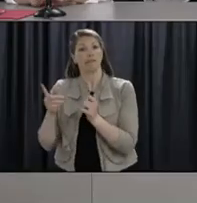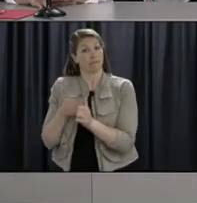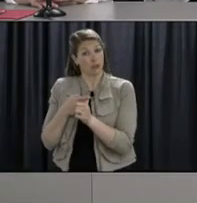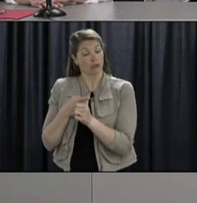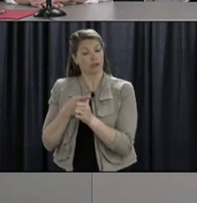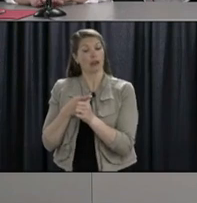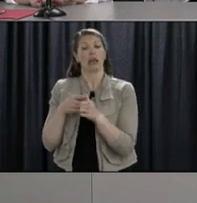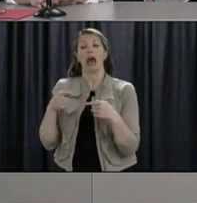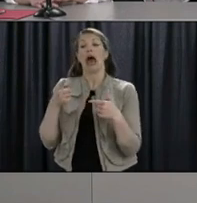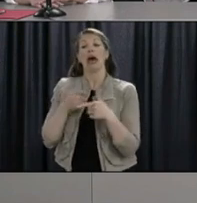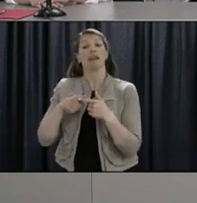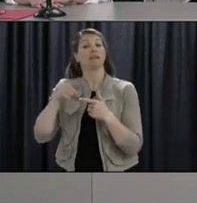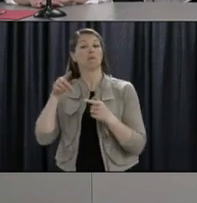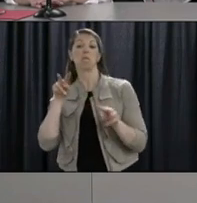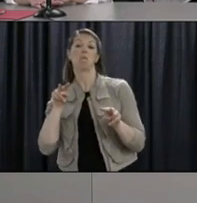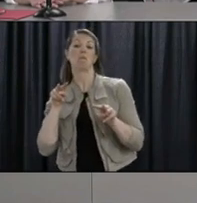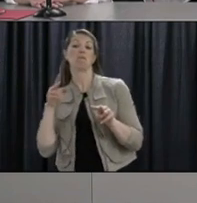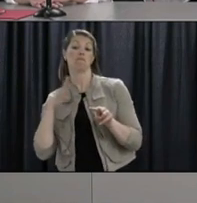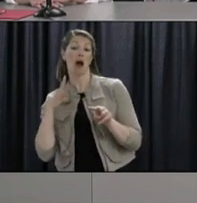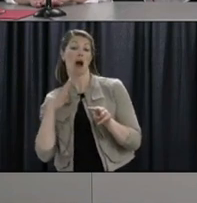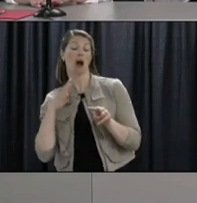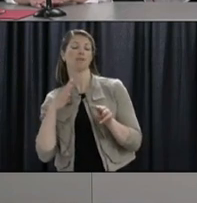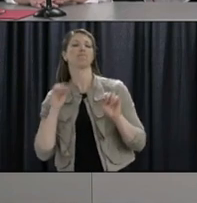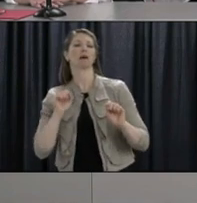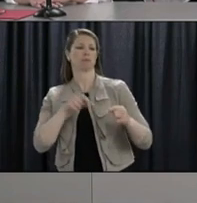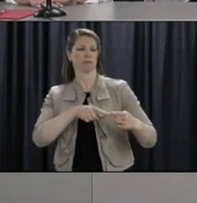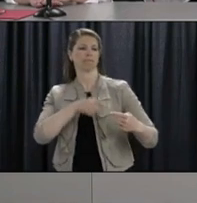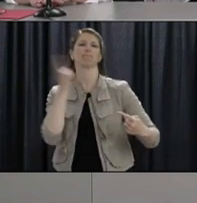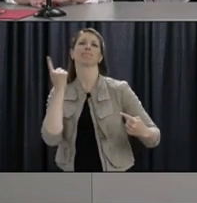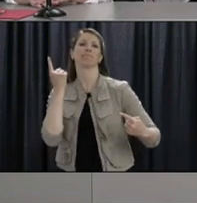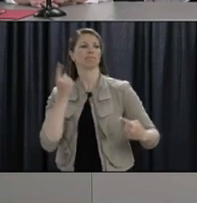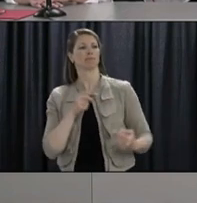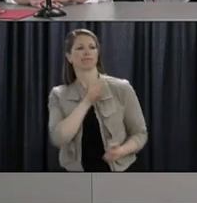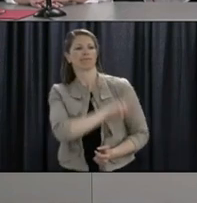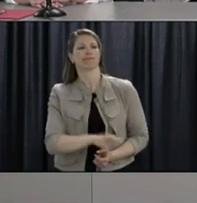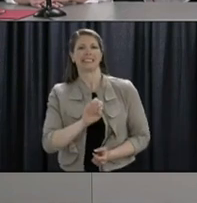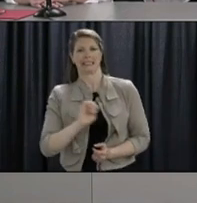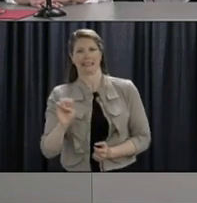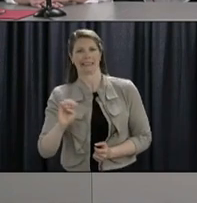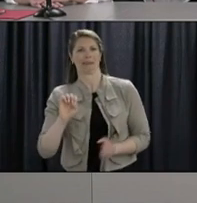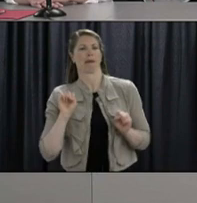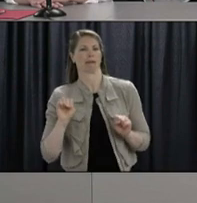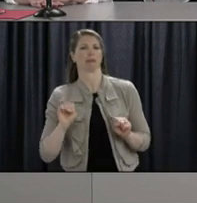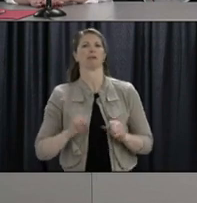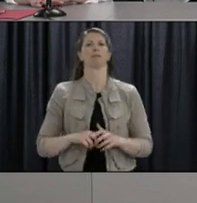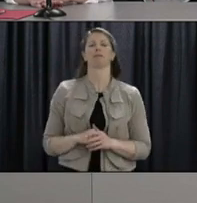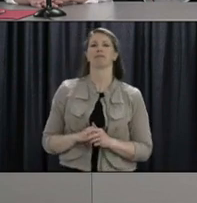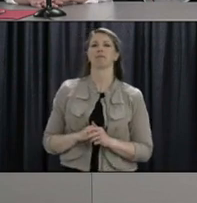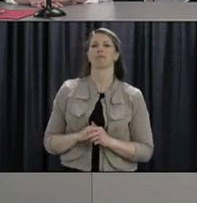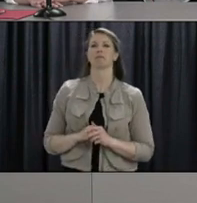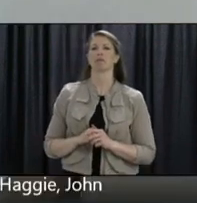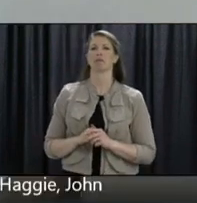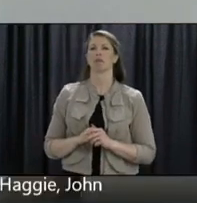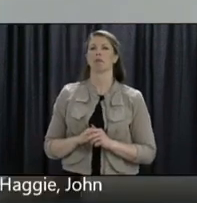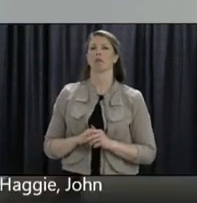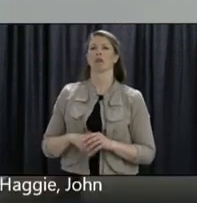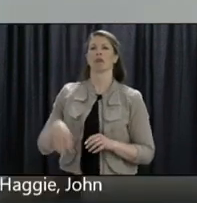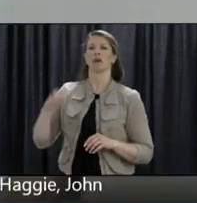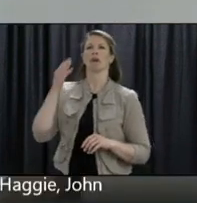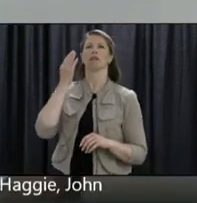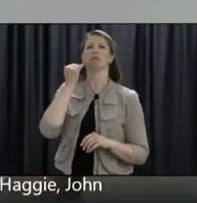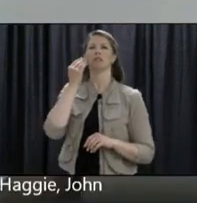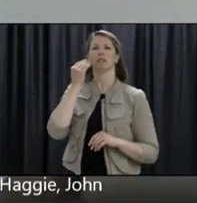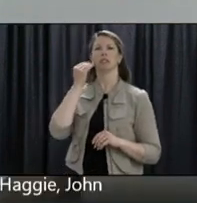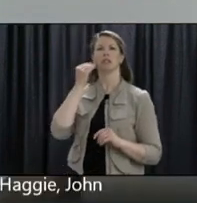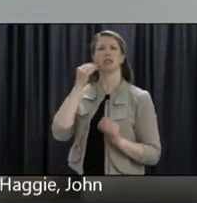Minister Heggie, you've said all along that essential procedures can happen if the doctor feels that it's important. What would you say to Linda King, who had to go to a